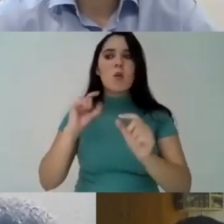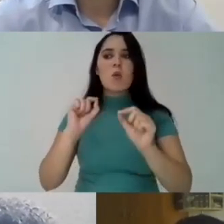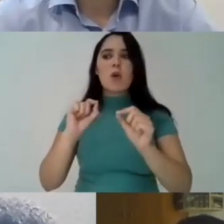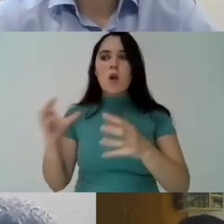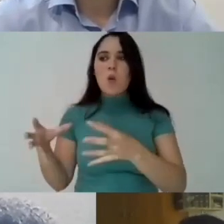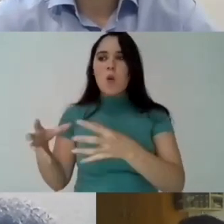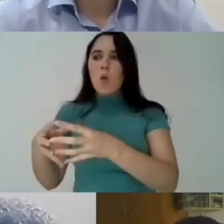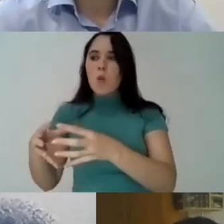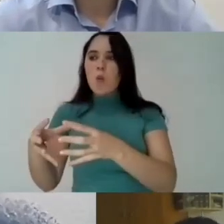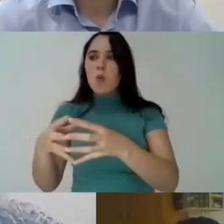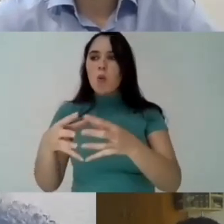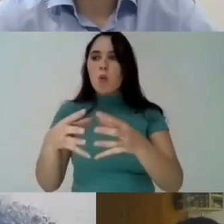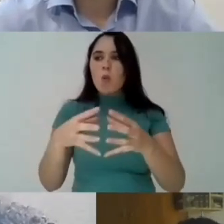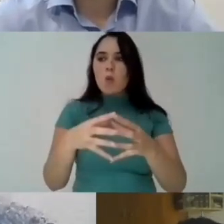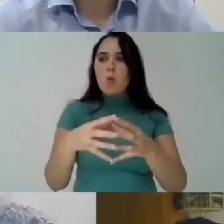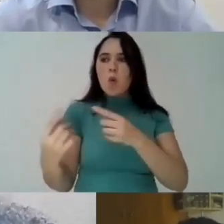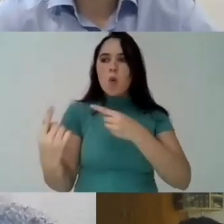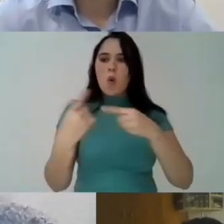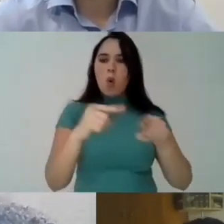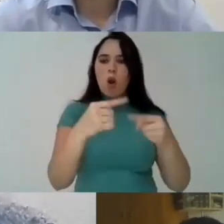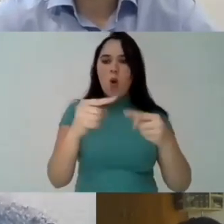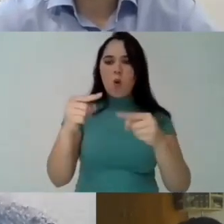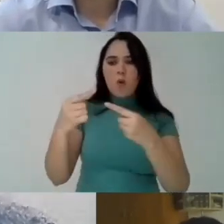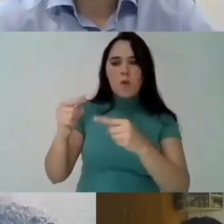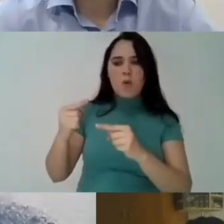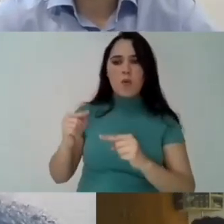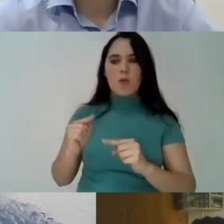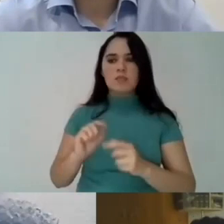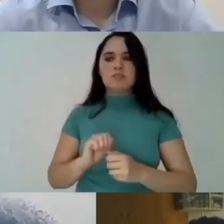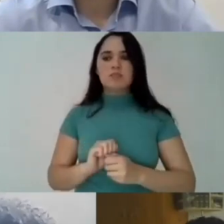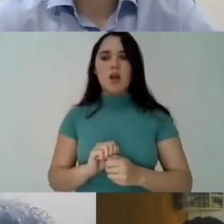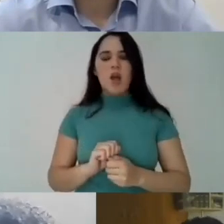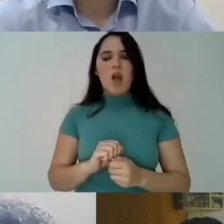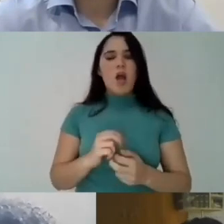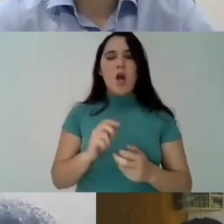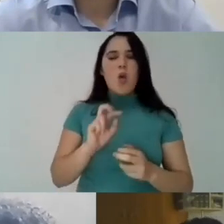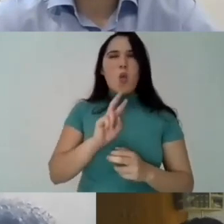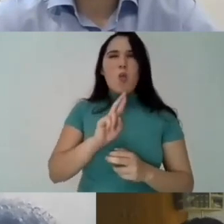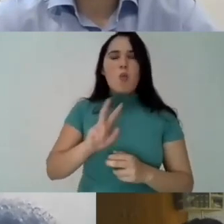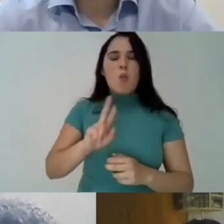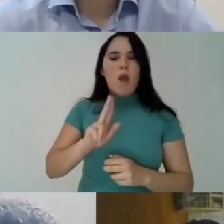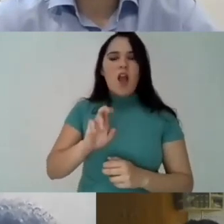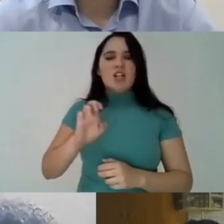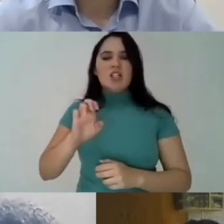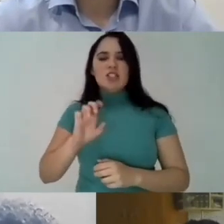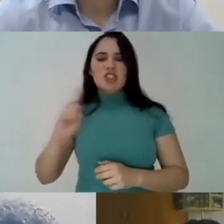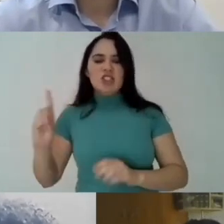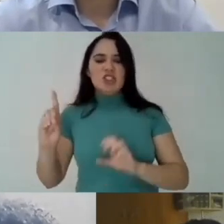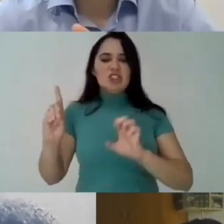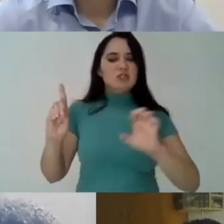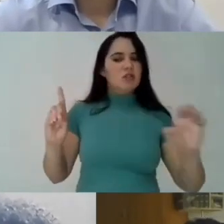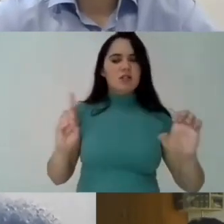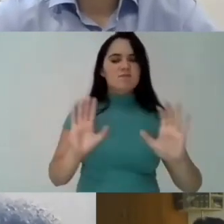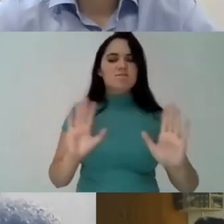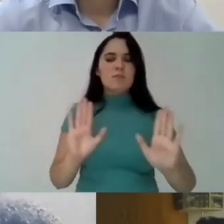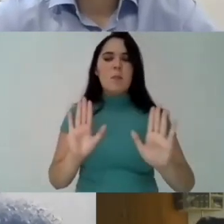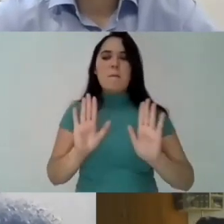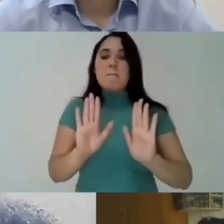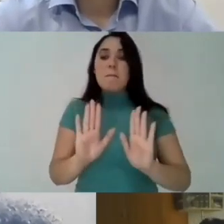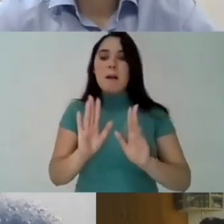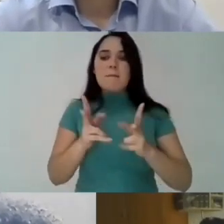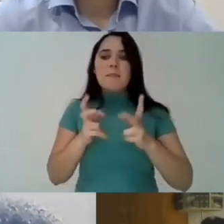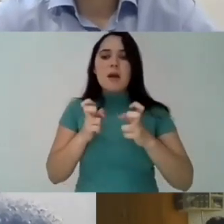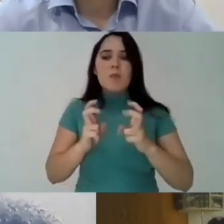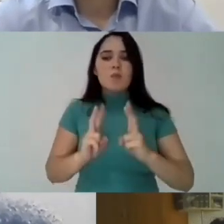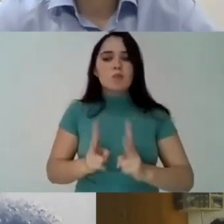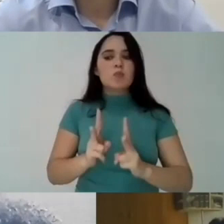central thread thread thread thread that we can talk about the student movement in brazil again i would like to highlight